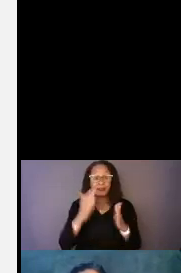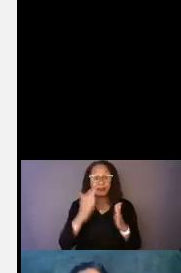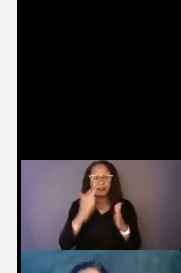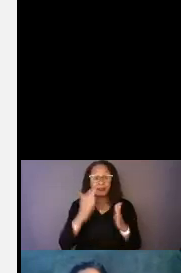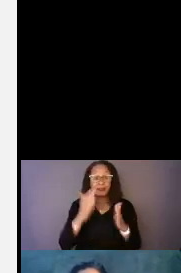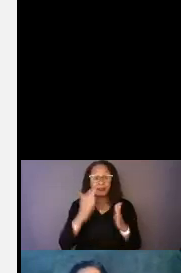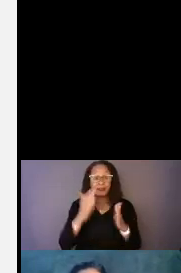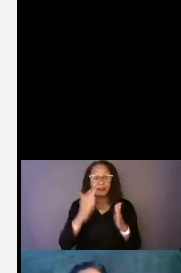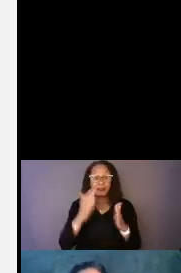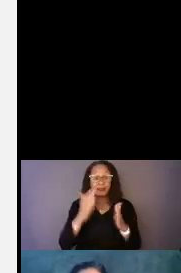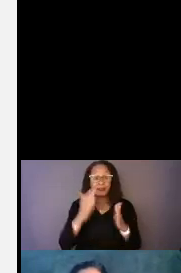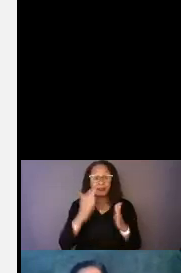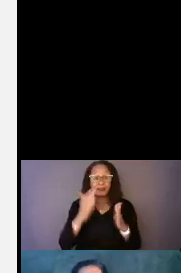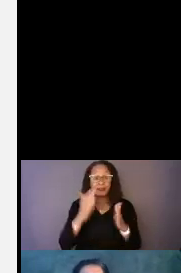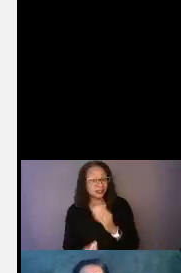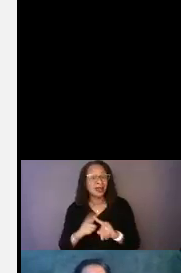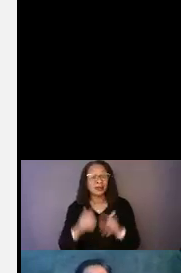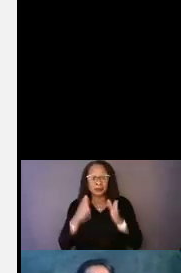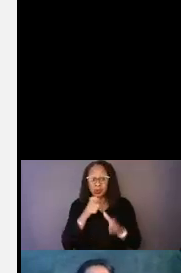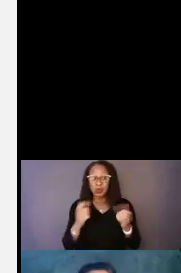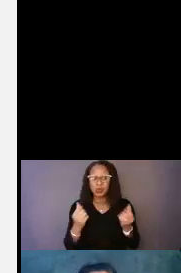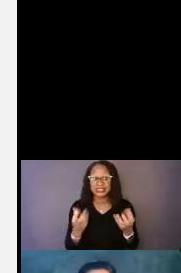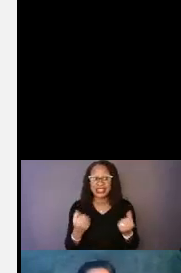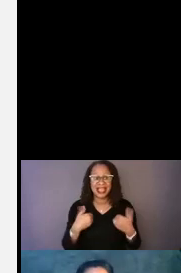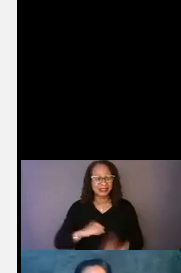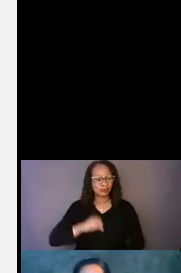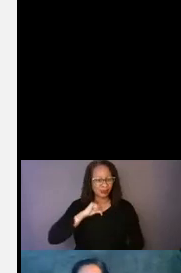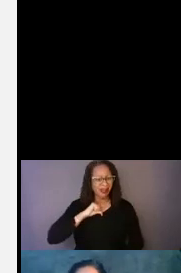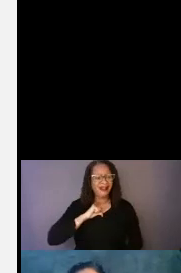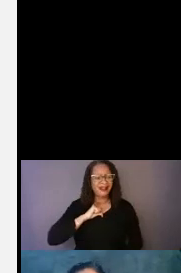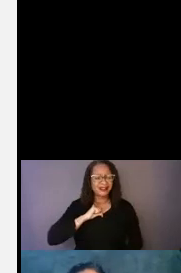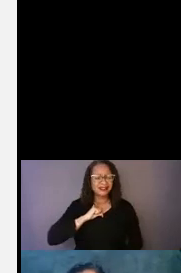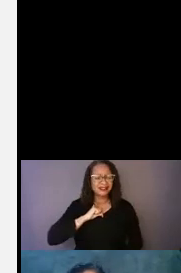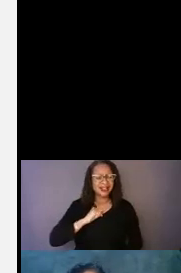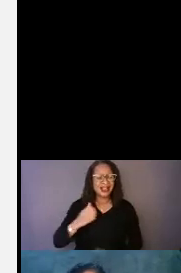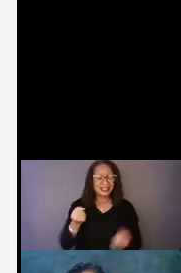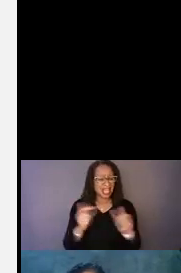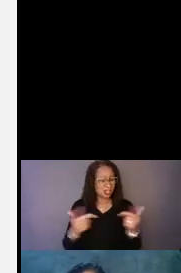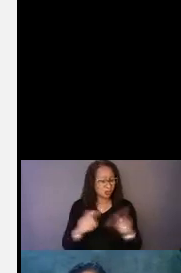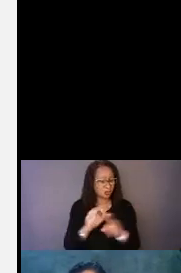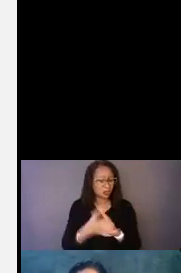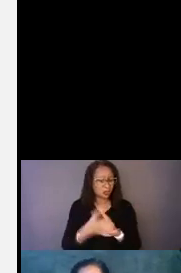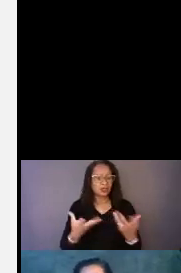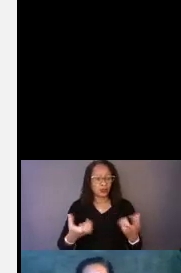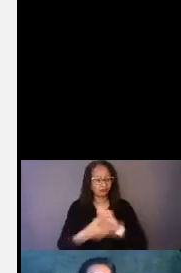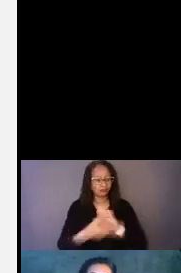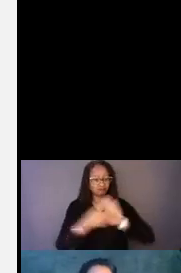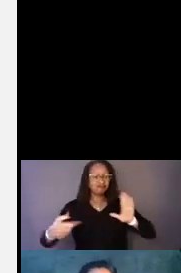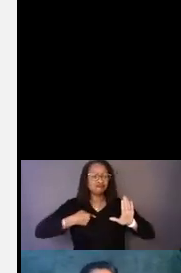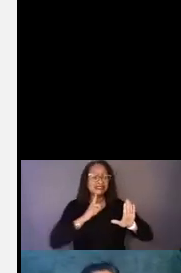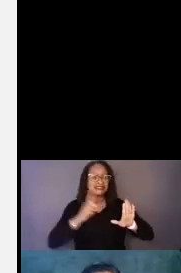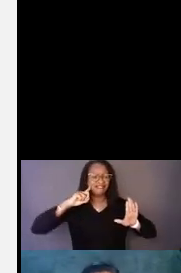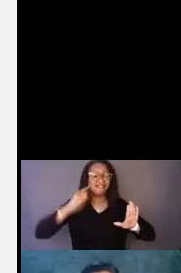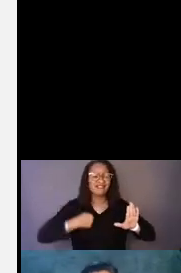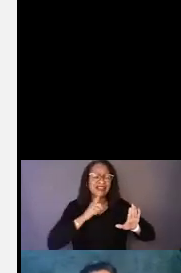hard of hearing or a person with hearing loss. But a person who does sign has such pride in sign language and culture that they want to be called